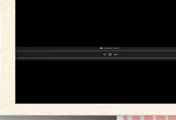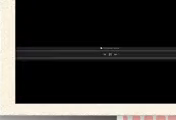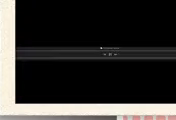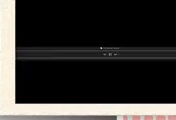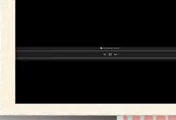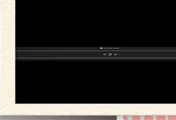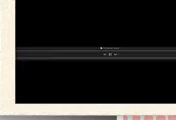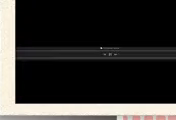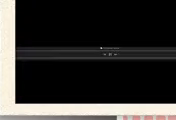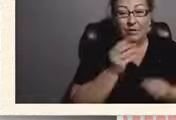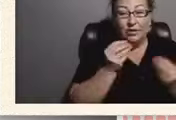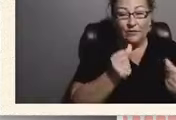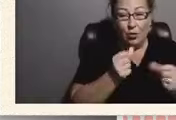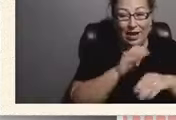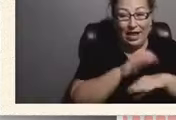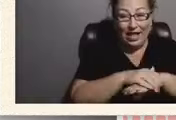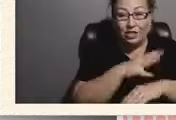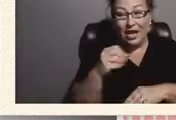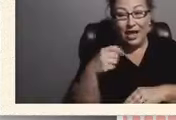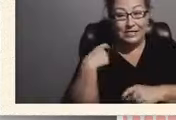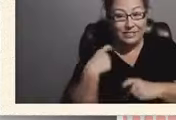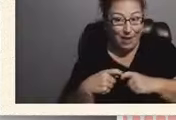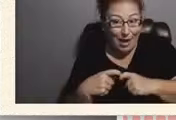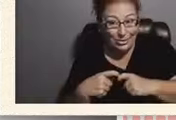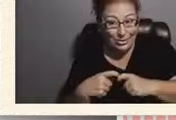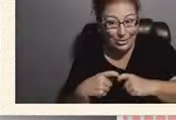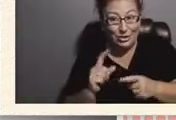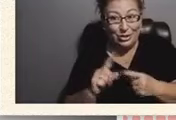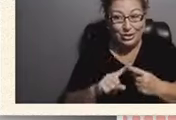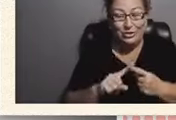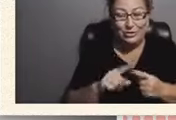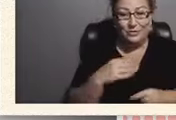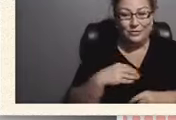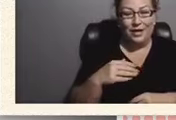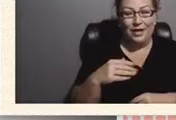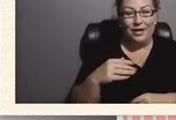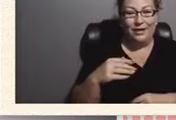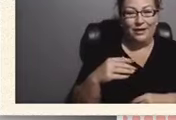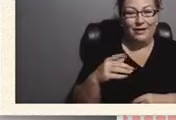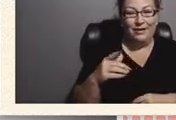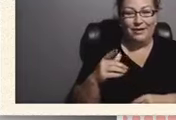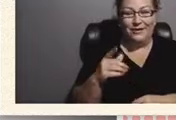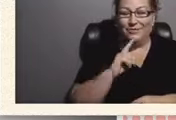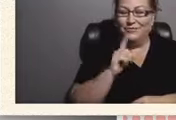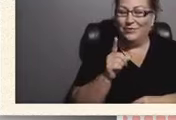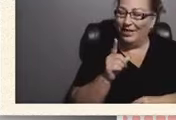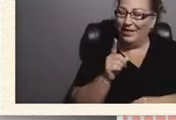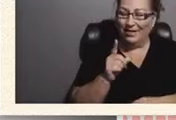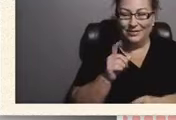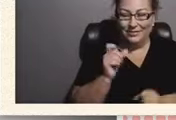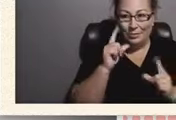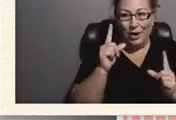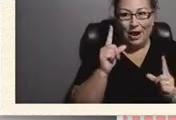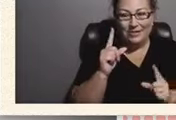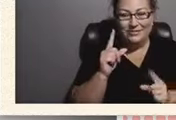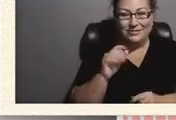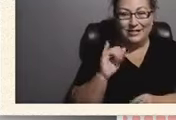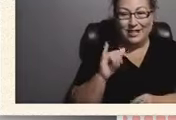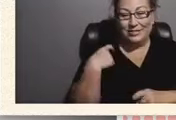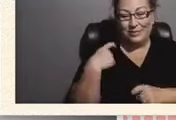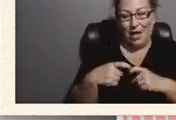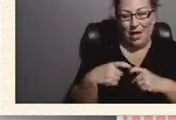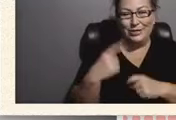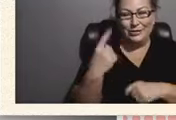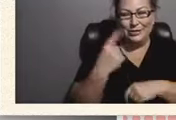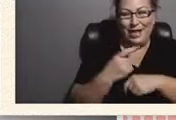english and spanish to my surprise spanish daycare and she's just like mommy